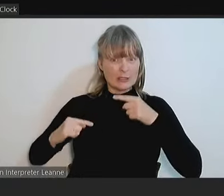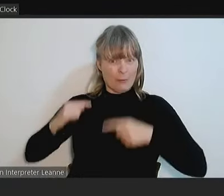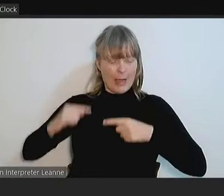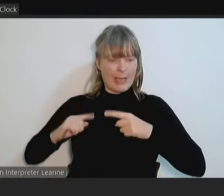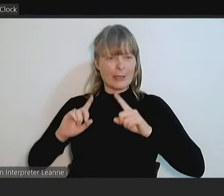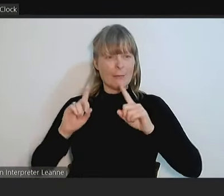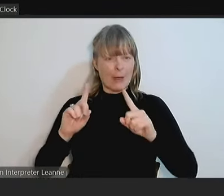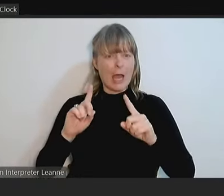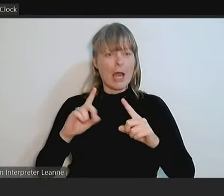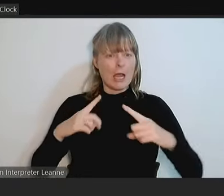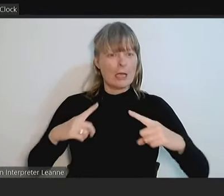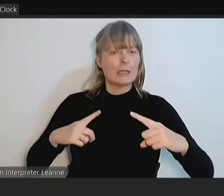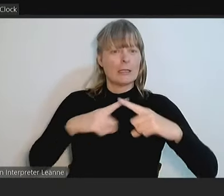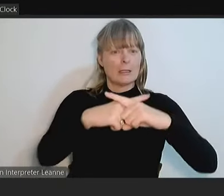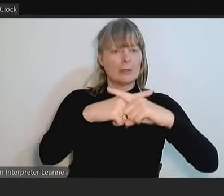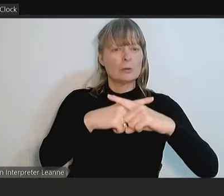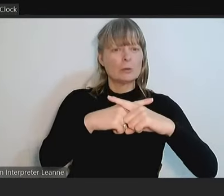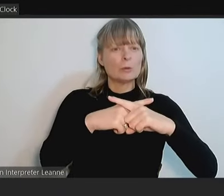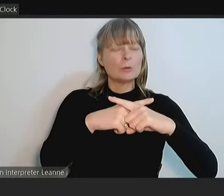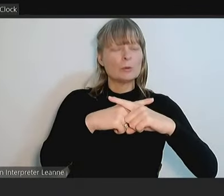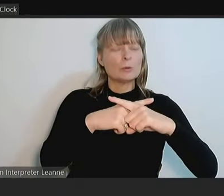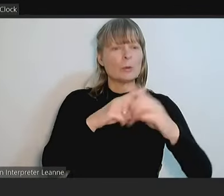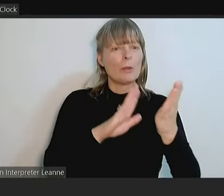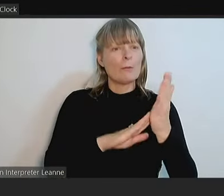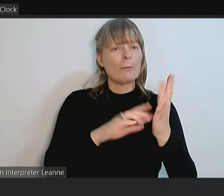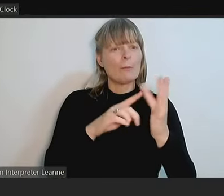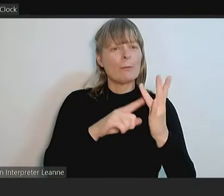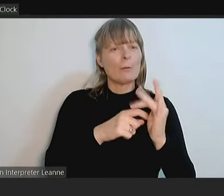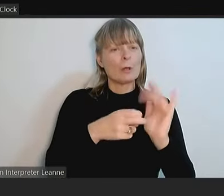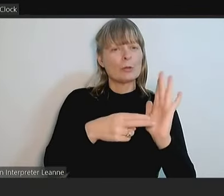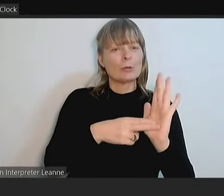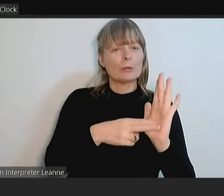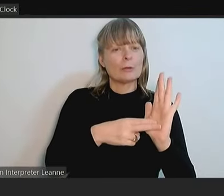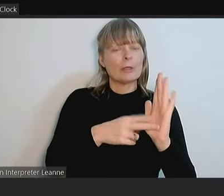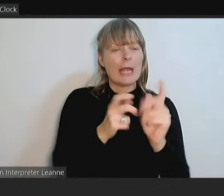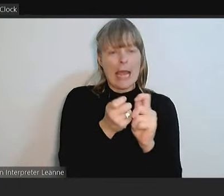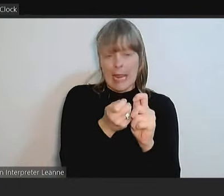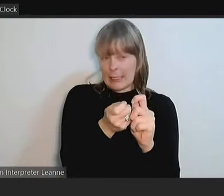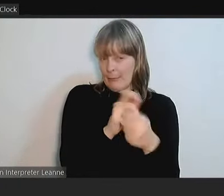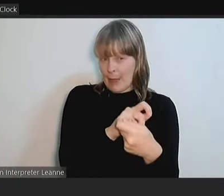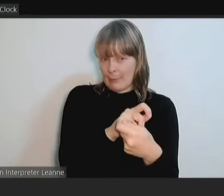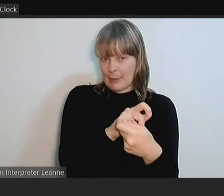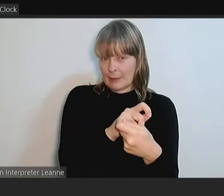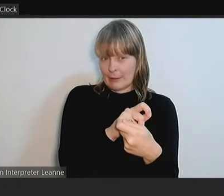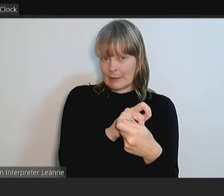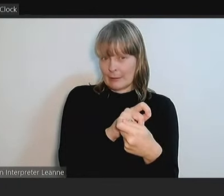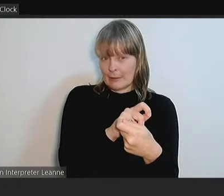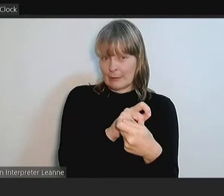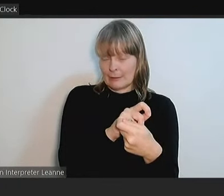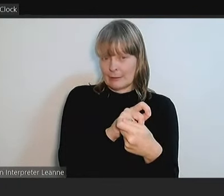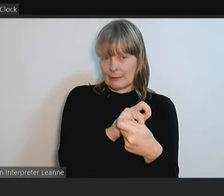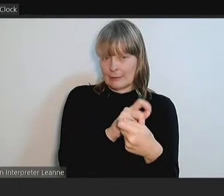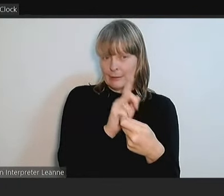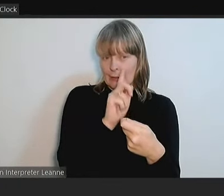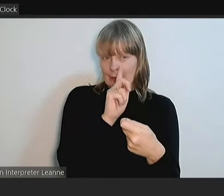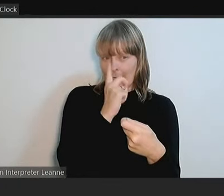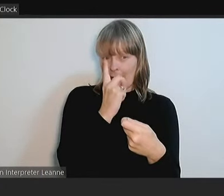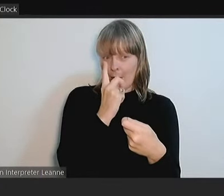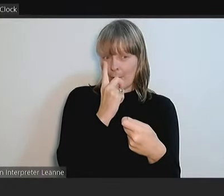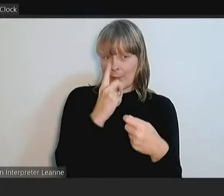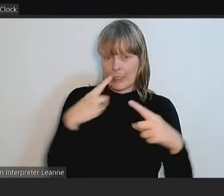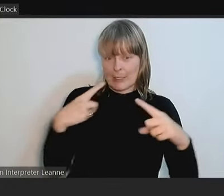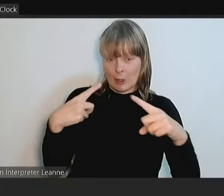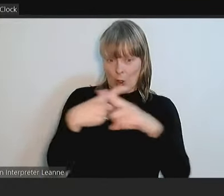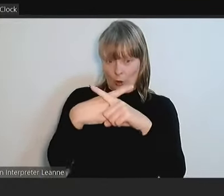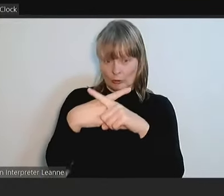contradiction to the motion. So an amendment cannot be directly contrary to a motion, as I